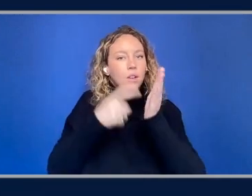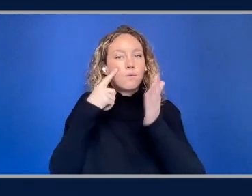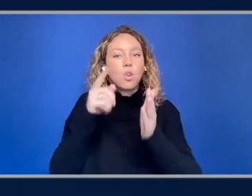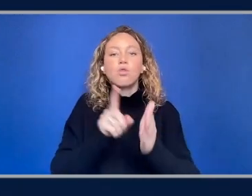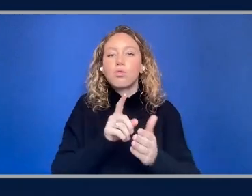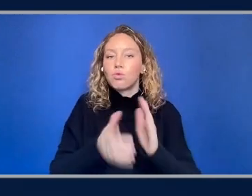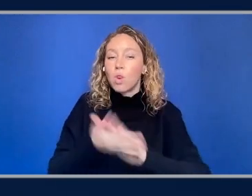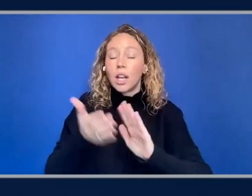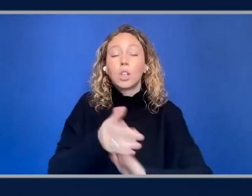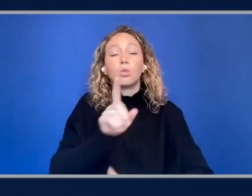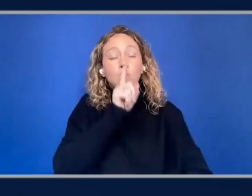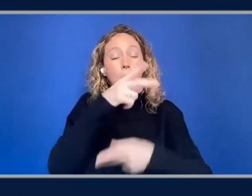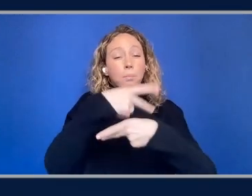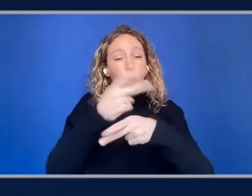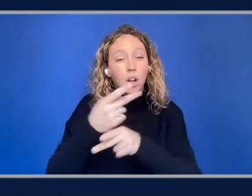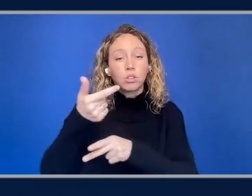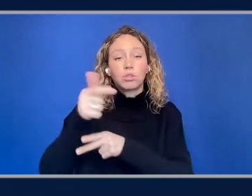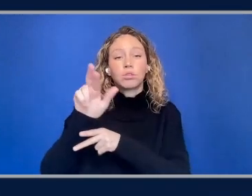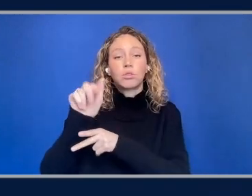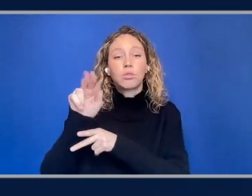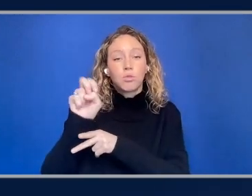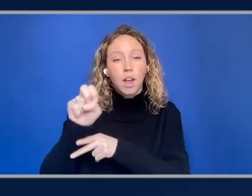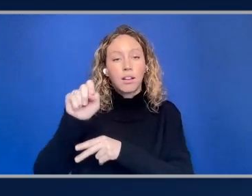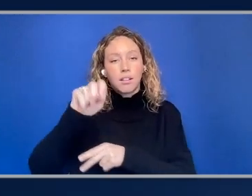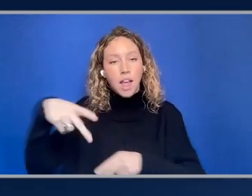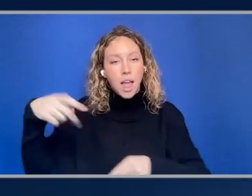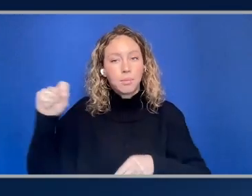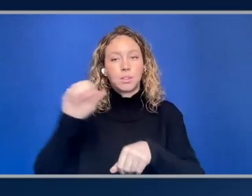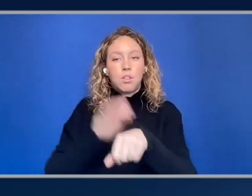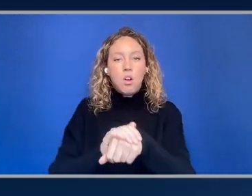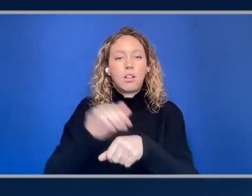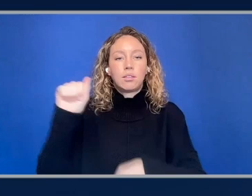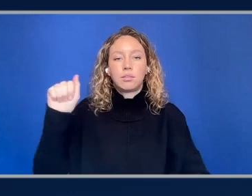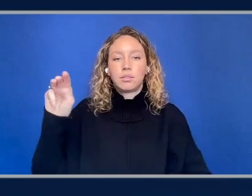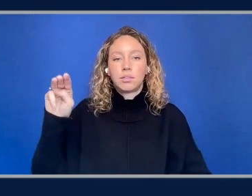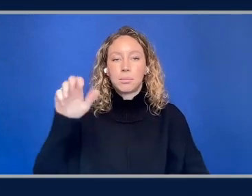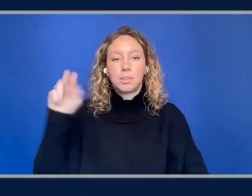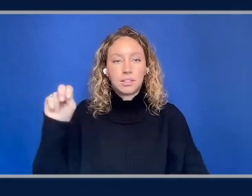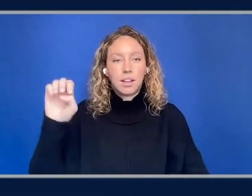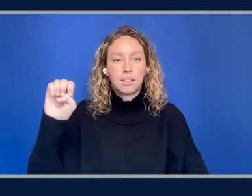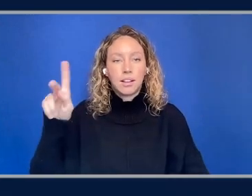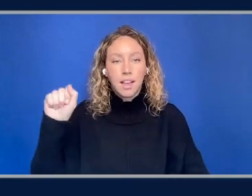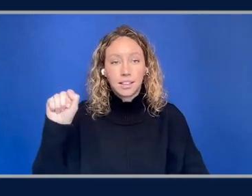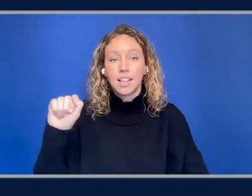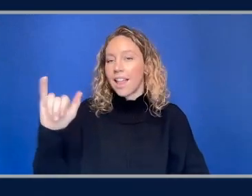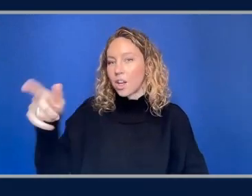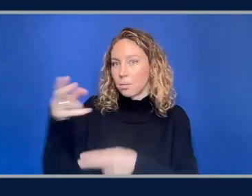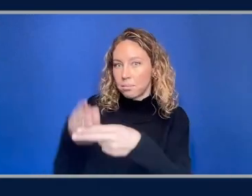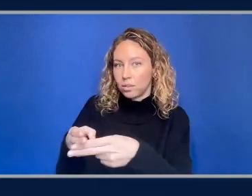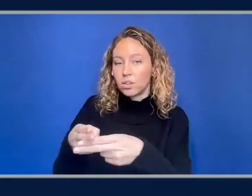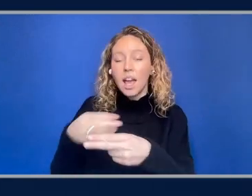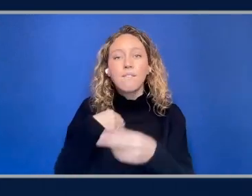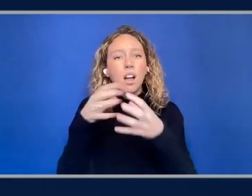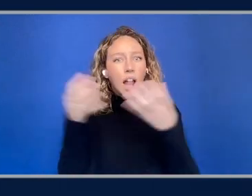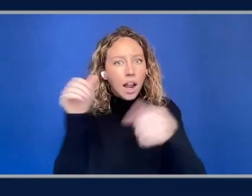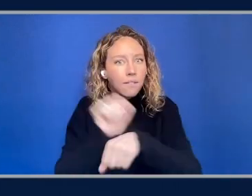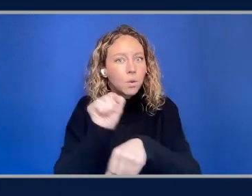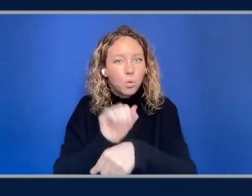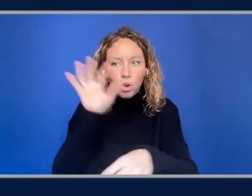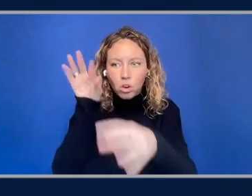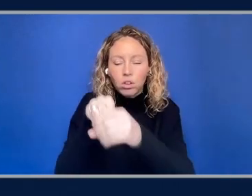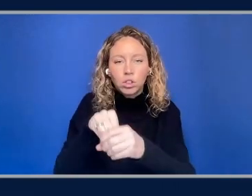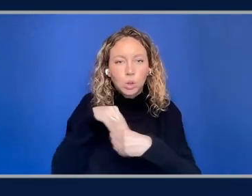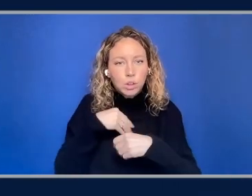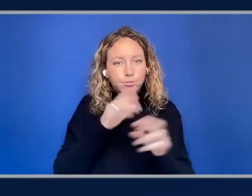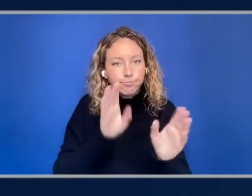grade applications on Amazon EKS. Yeah. You know, there's like you were alluding to, there's a lot of work that goes into getting a cluster